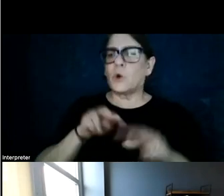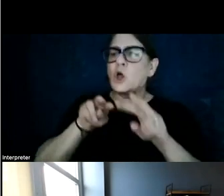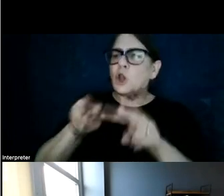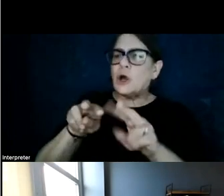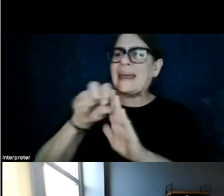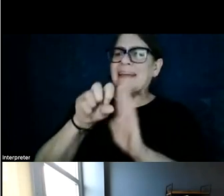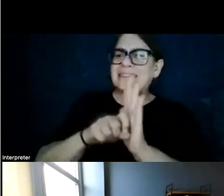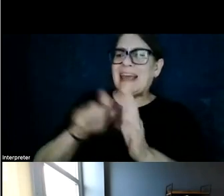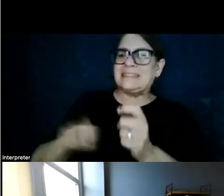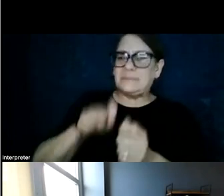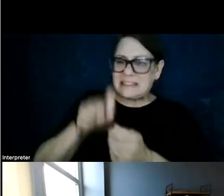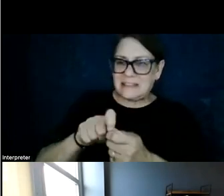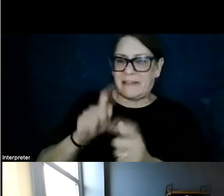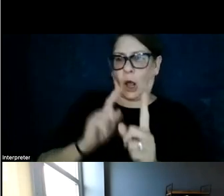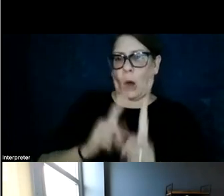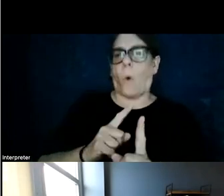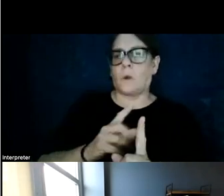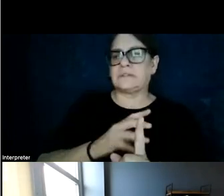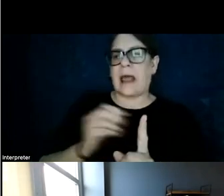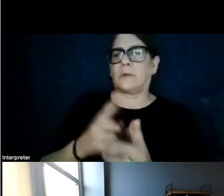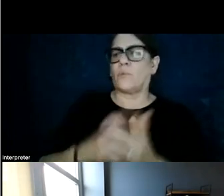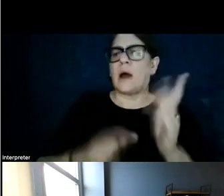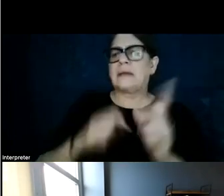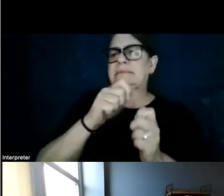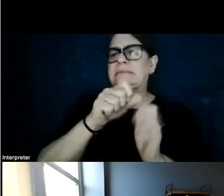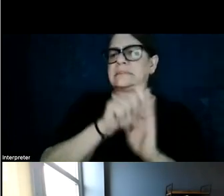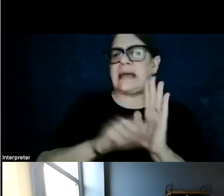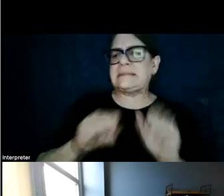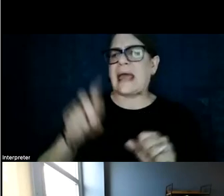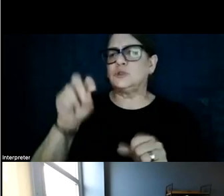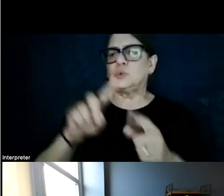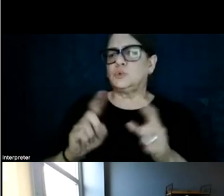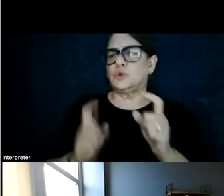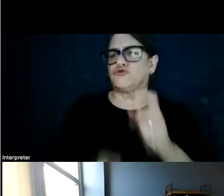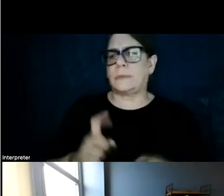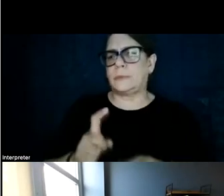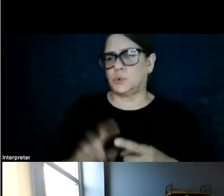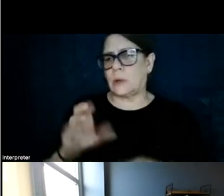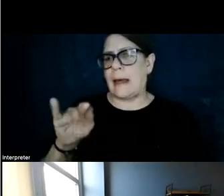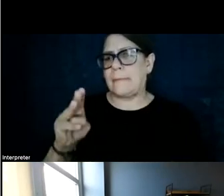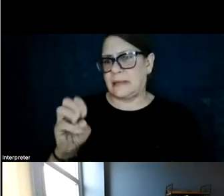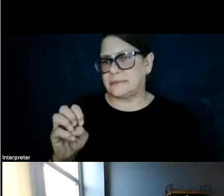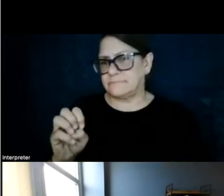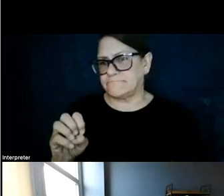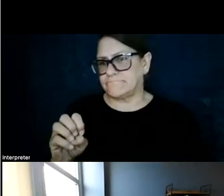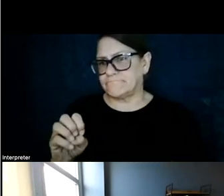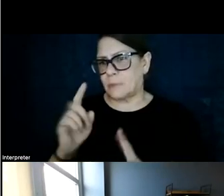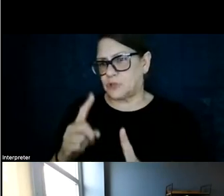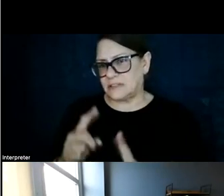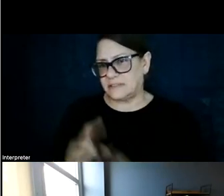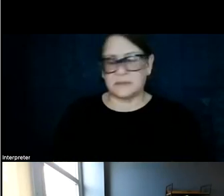-specific goals and what states can do to contribute to climate objectives.